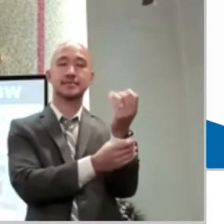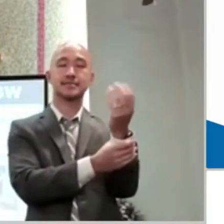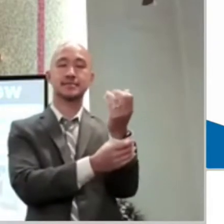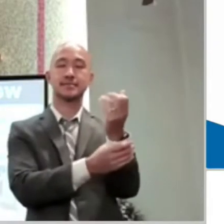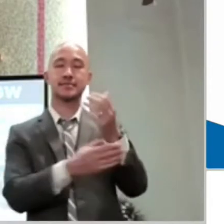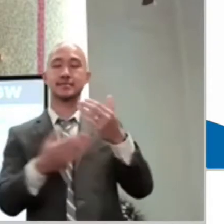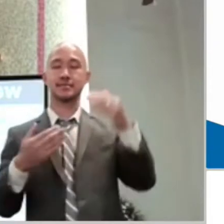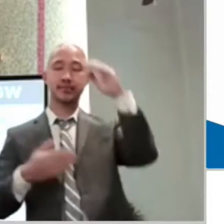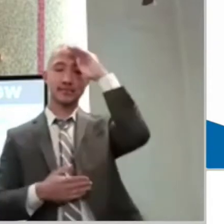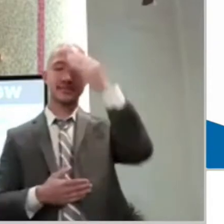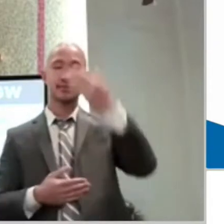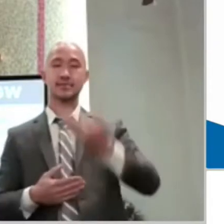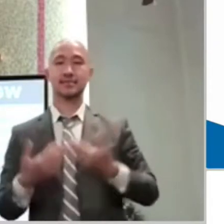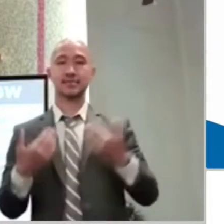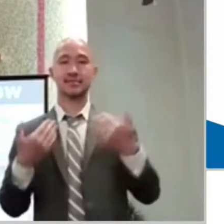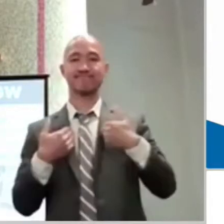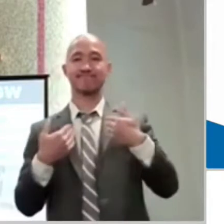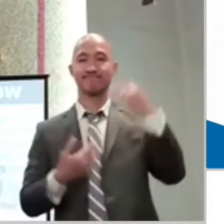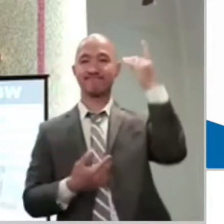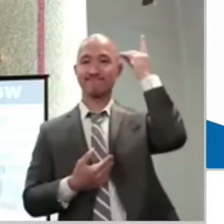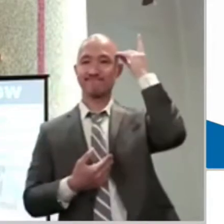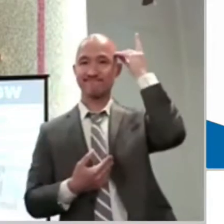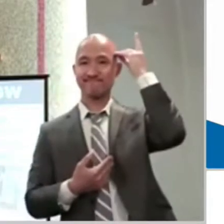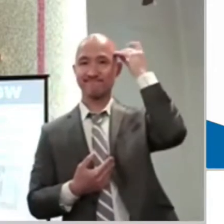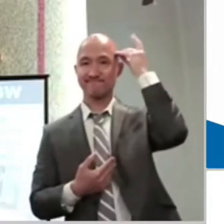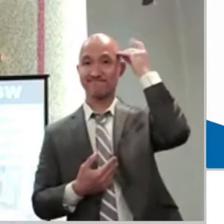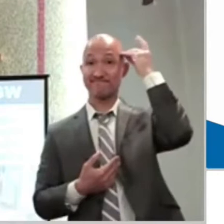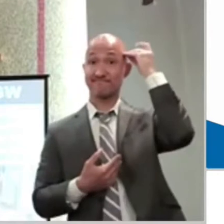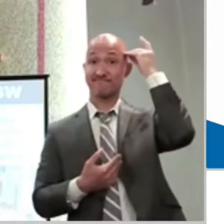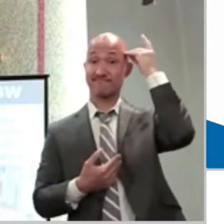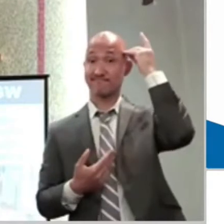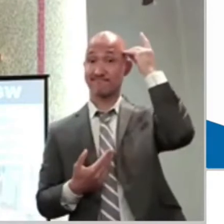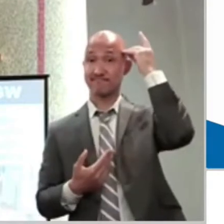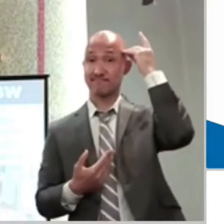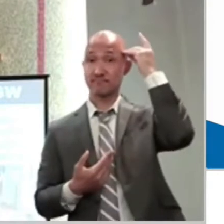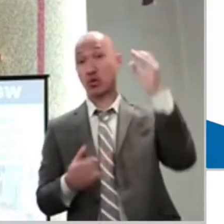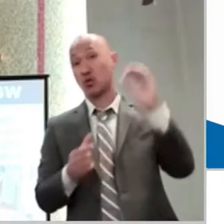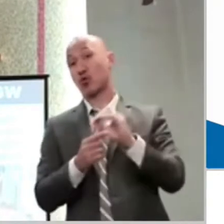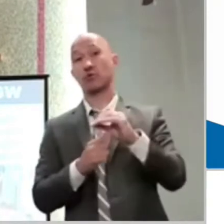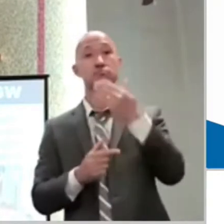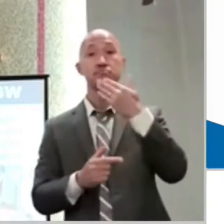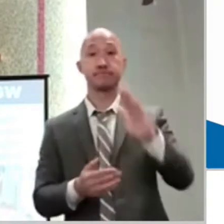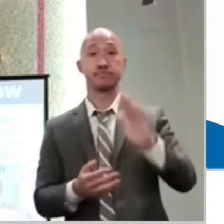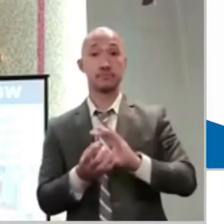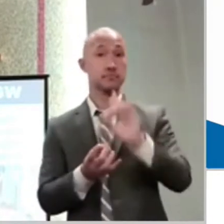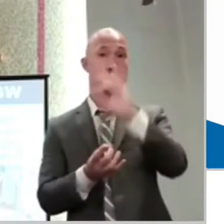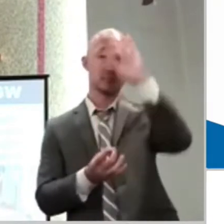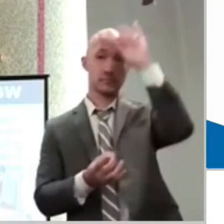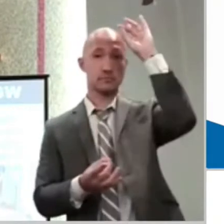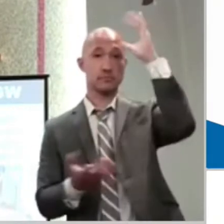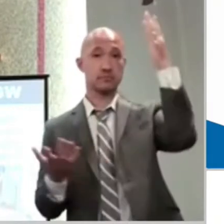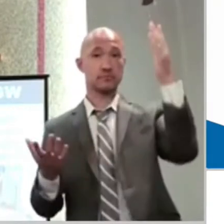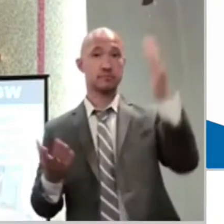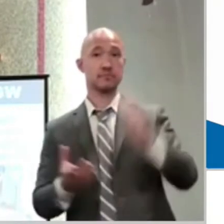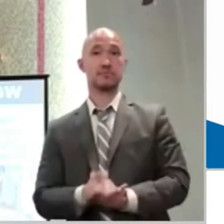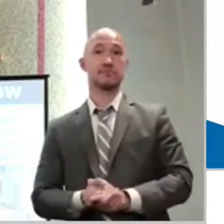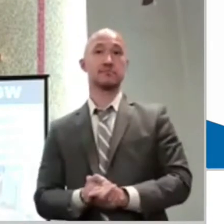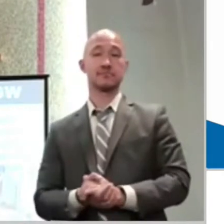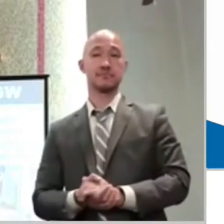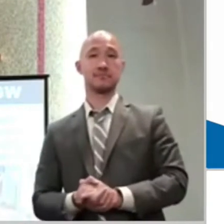problem with his son. He's calling it a spirit. He is possessed by a spirit.